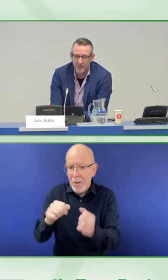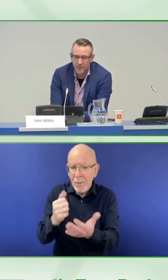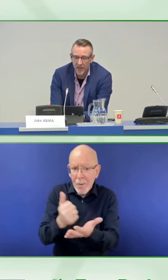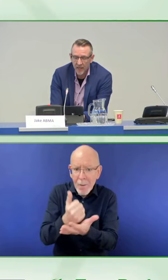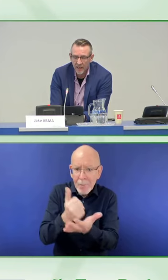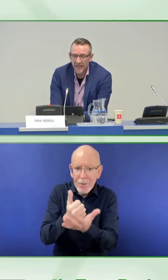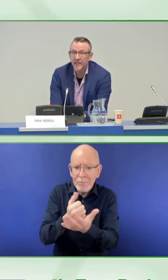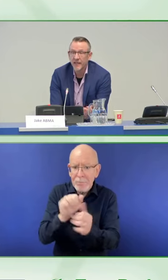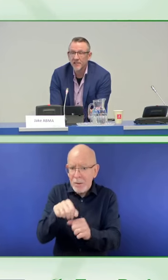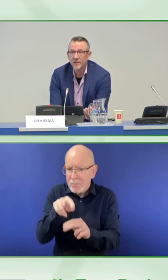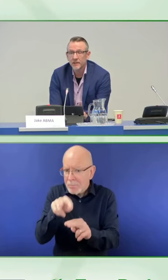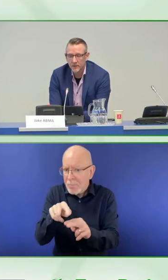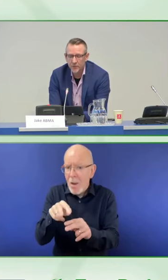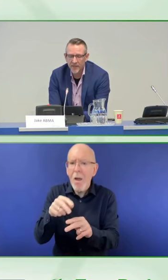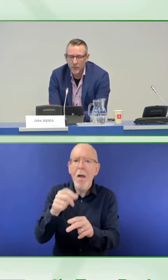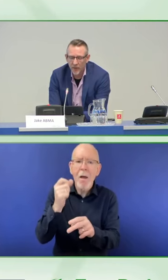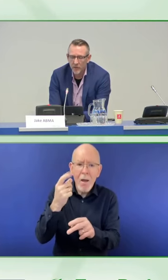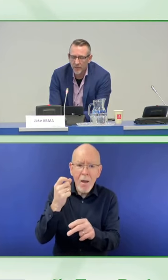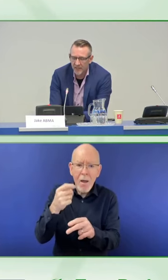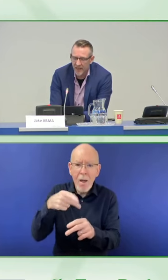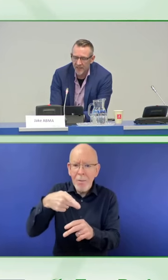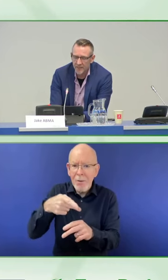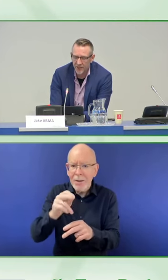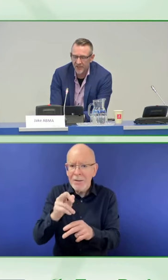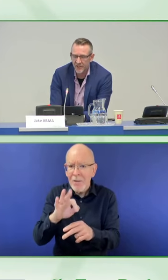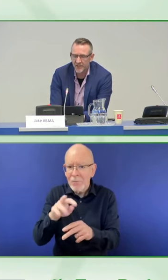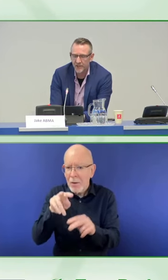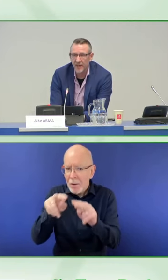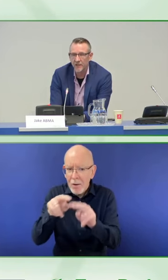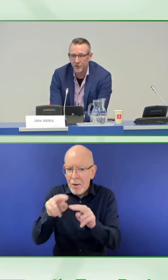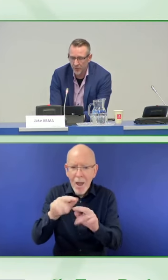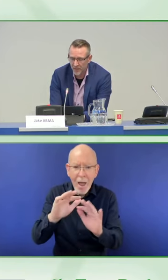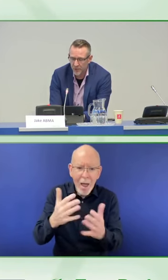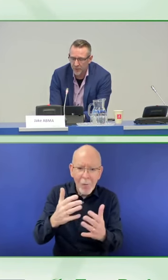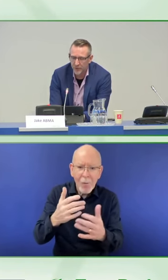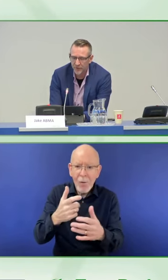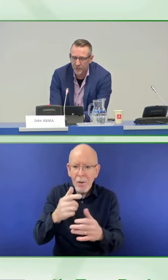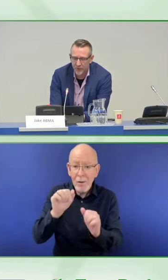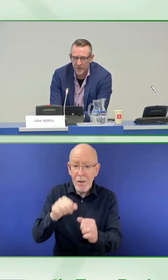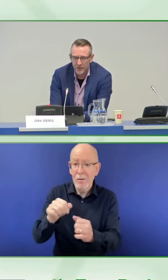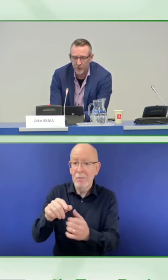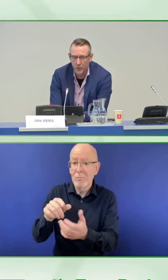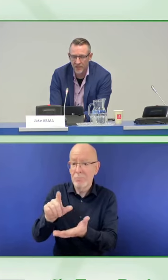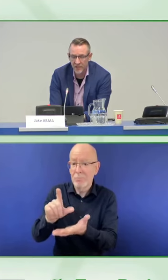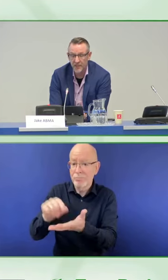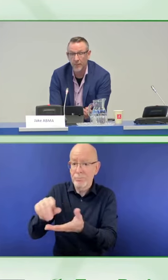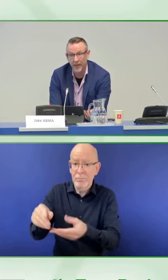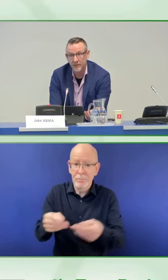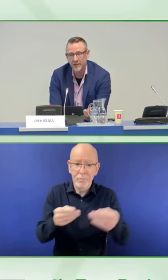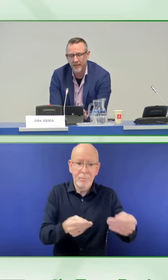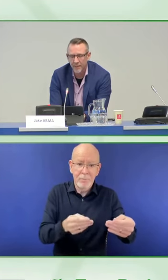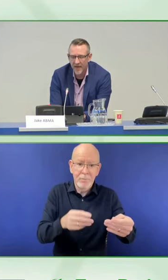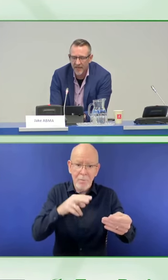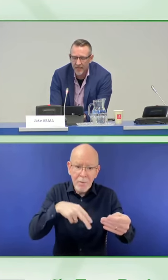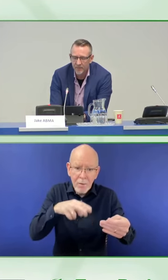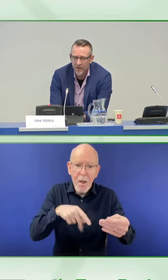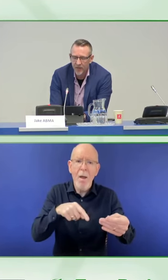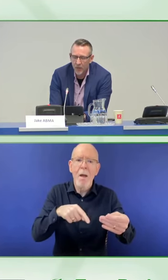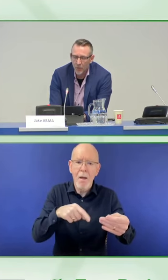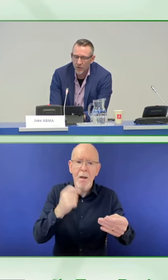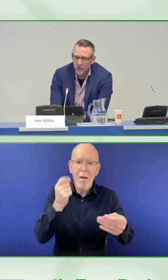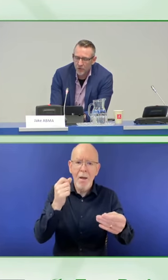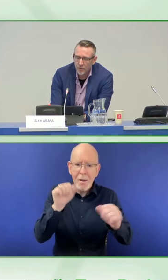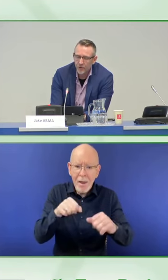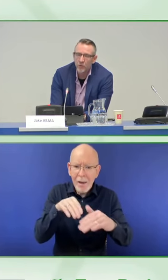helping hand. In addition to being welcome at ING branches and shop-in-shop service points for questions about daily banking,